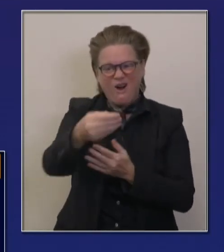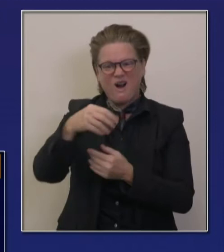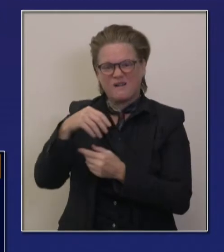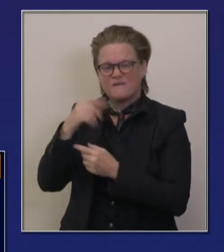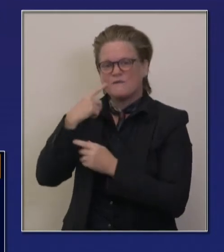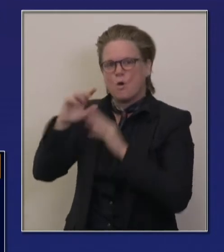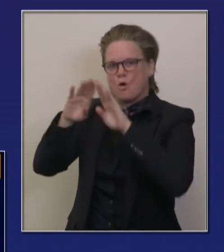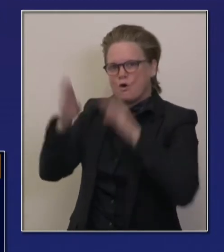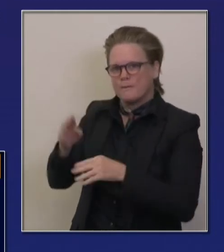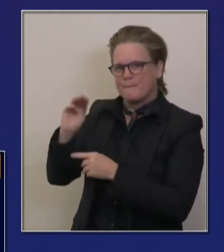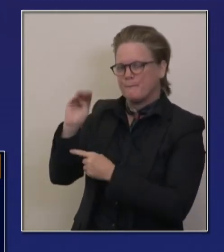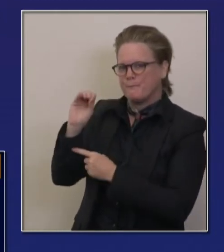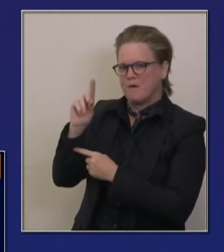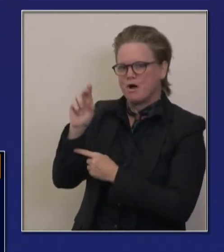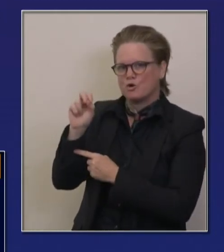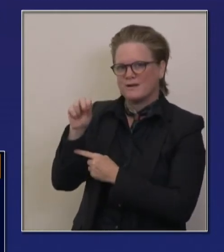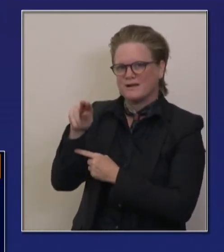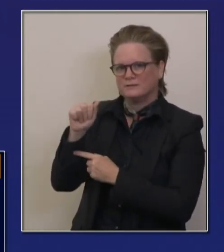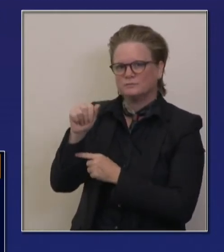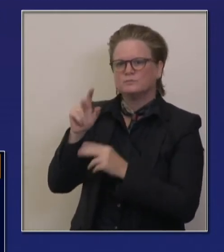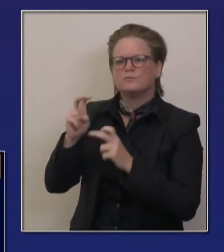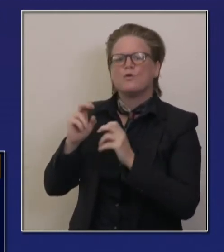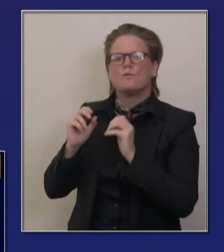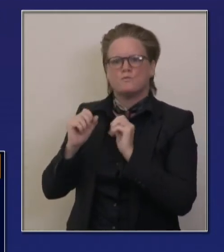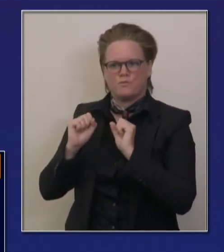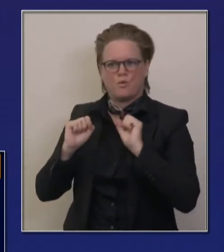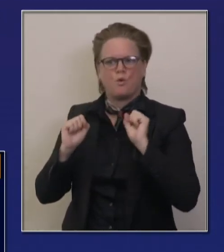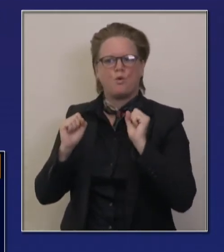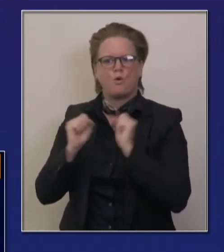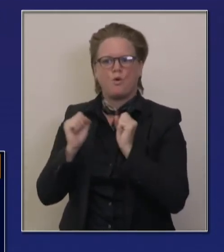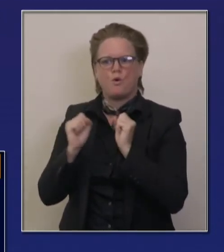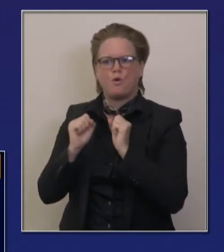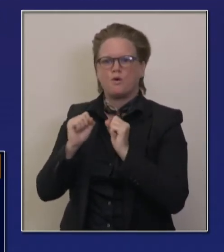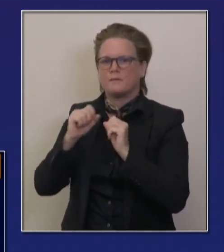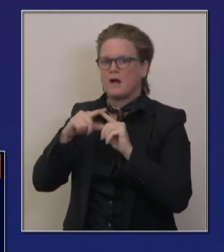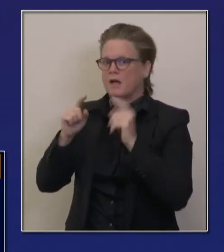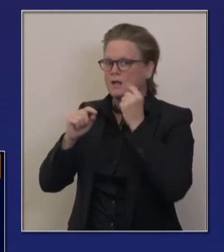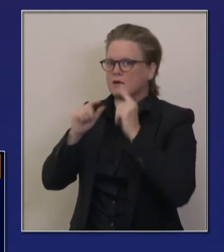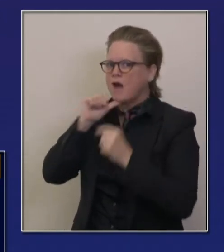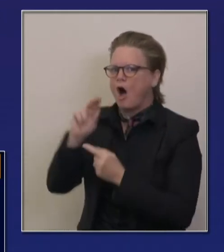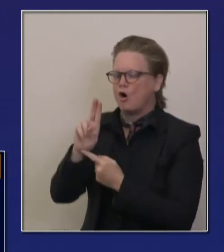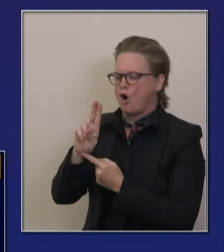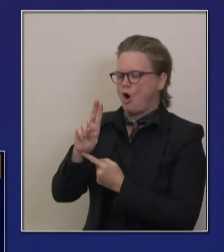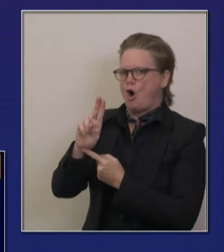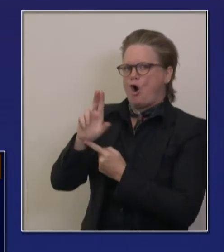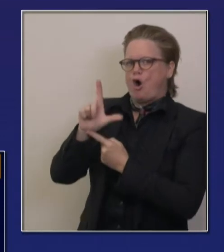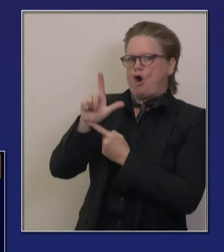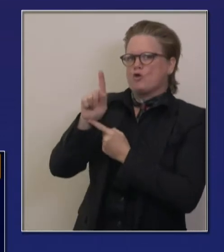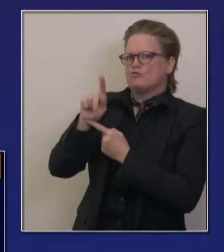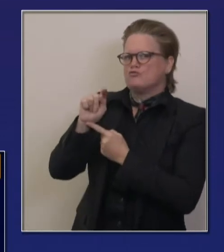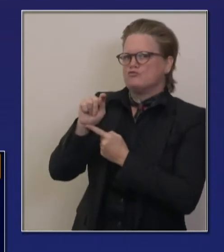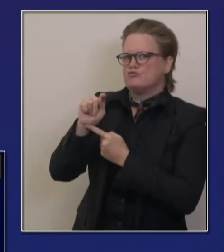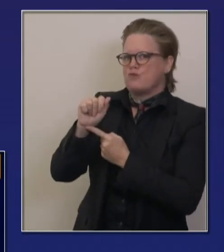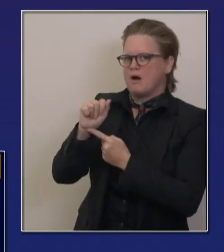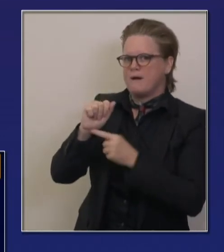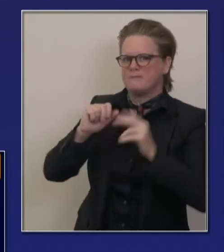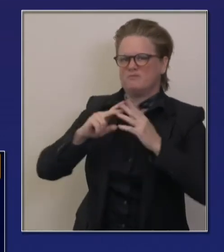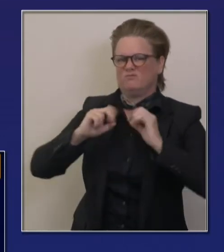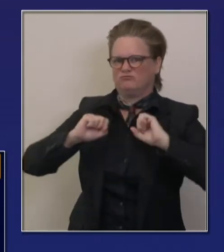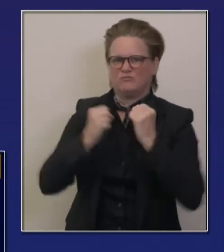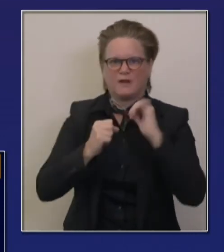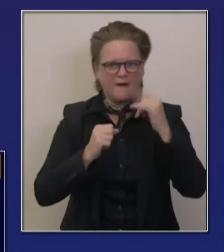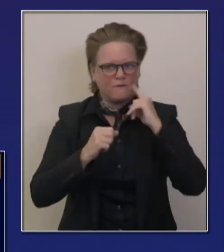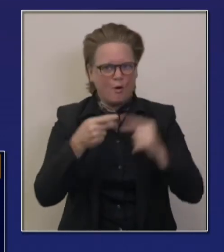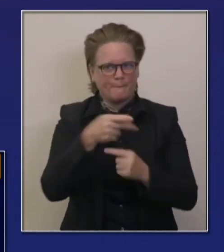not the ultra cold storage. Just someone asked me the day, what do these units look like? And I said, well, I'll put it up on a slide in the presentation